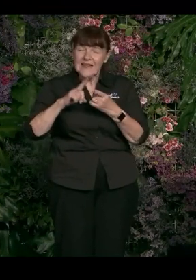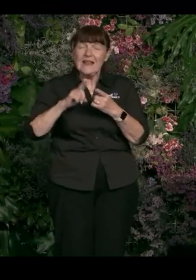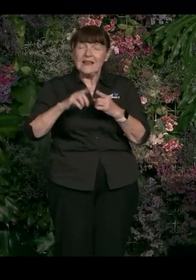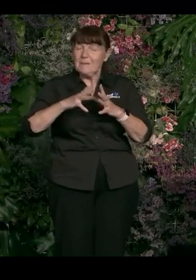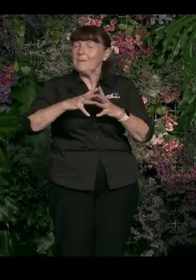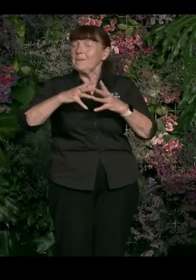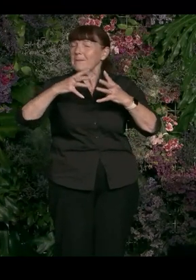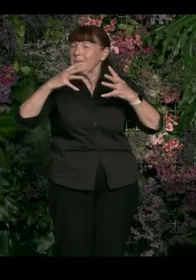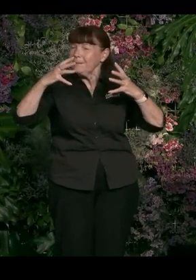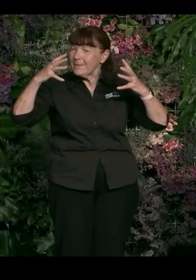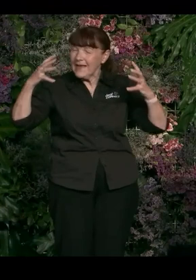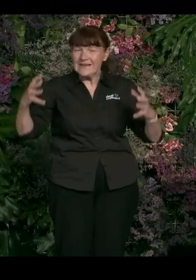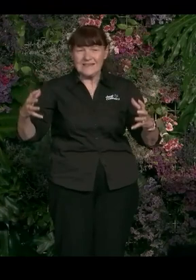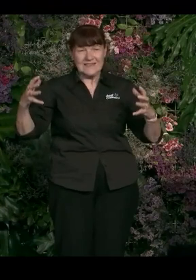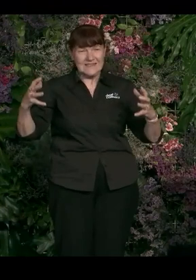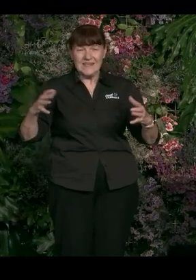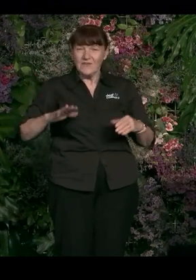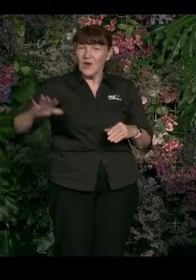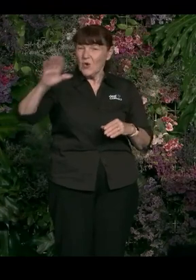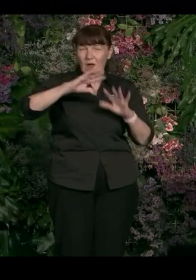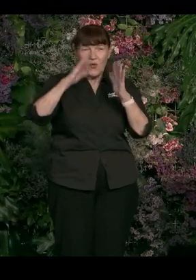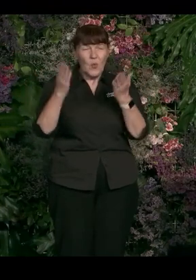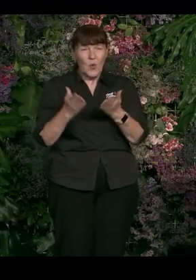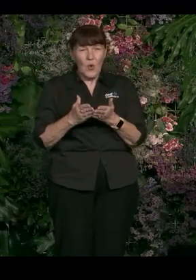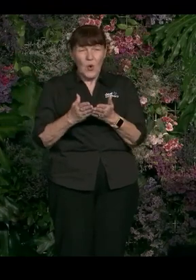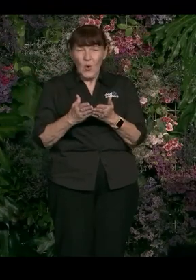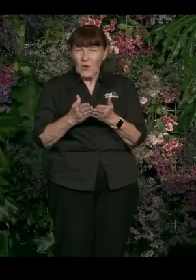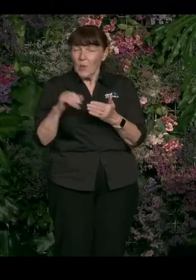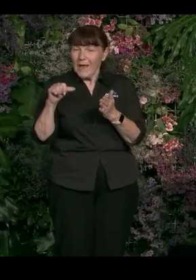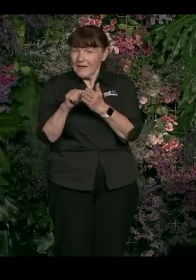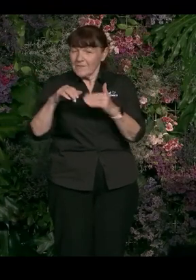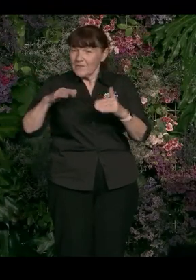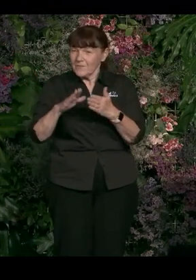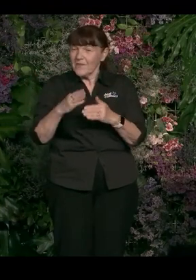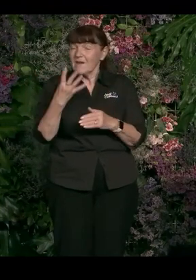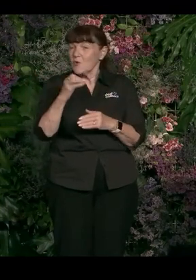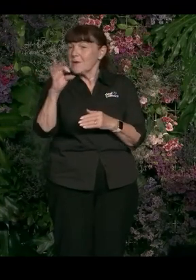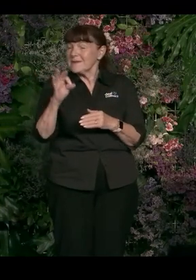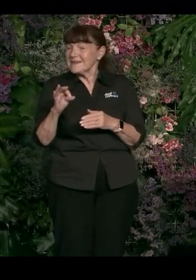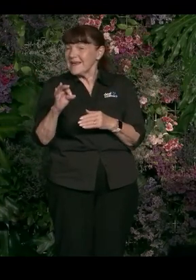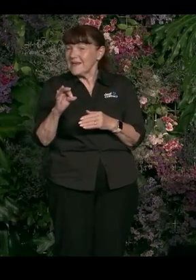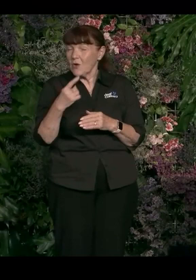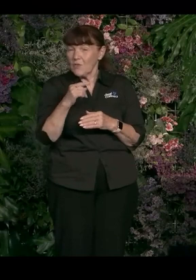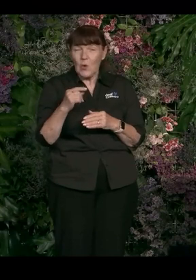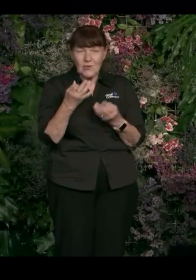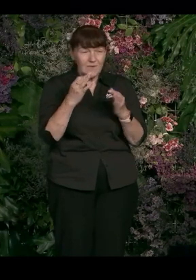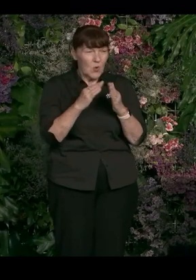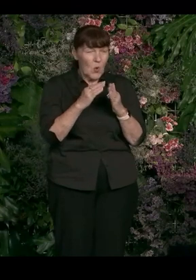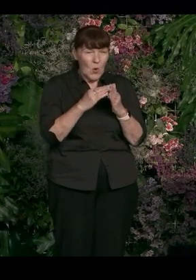massively discriminated against, not just the United States, around the world, and we are economically challenged. 40% of homeless youth in the United States identify as LGBTQ.